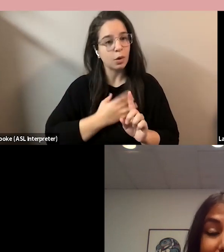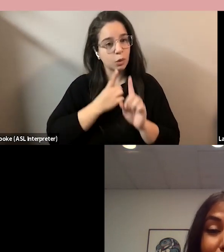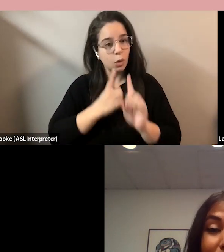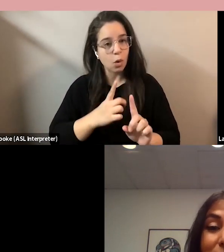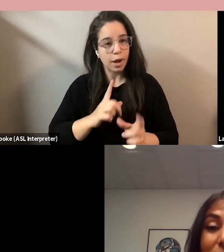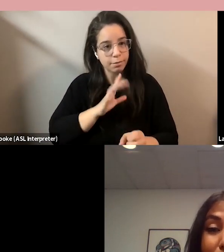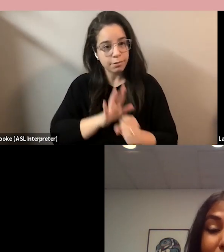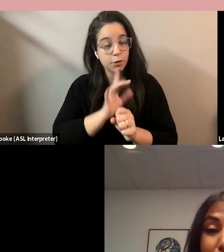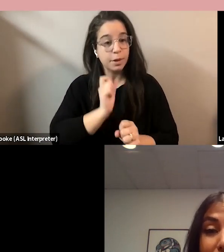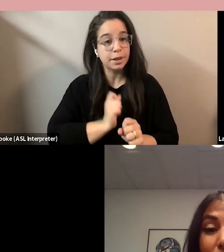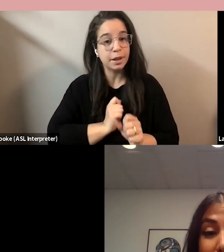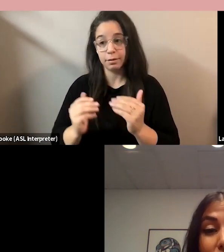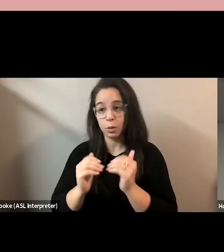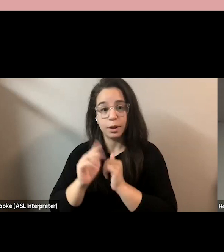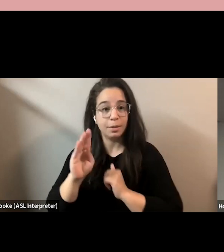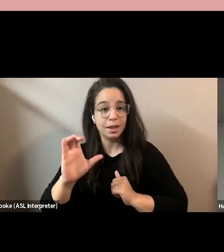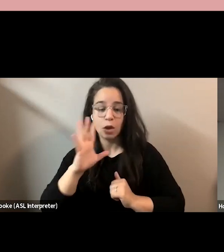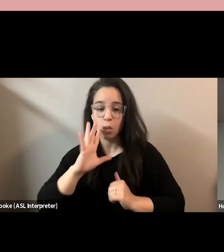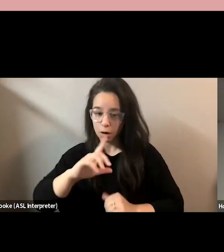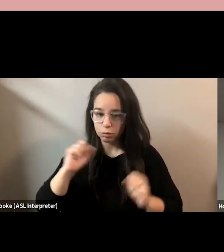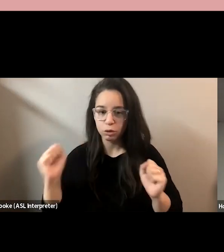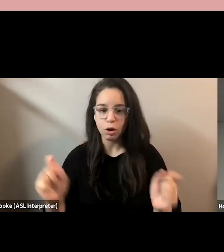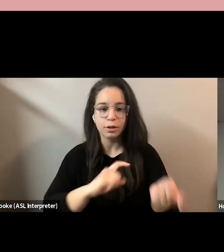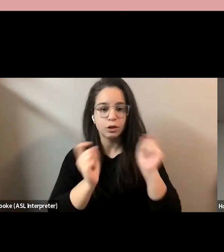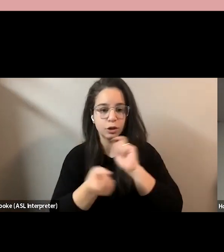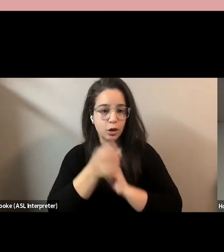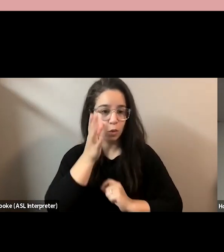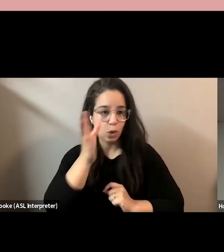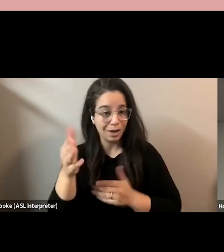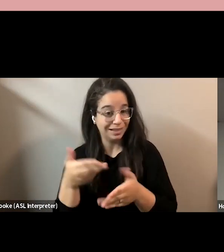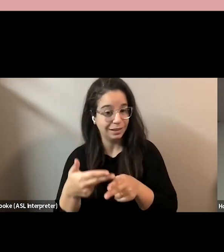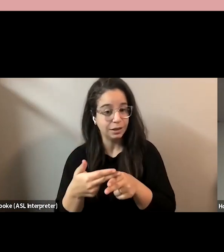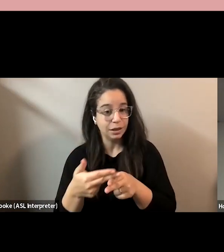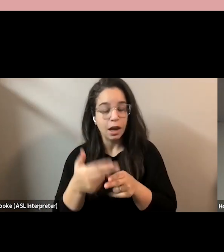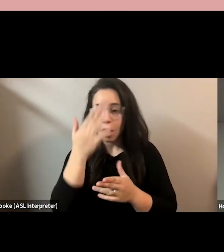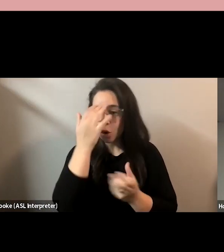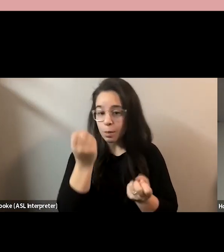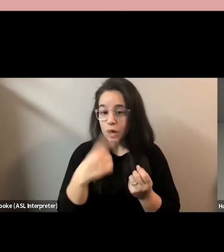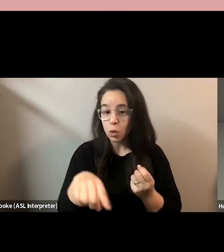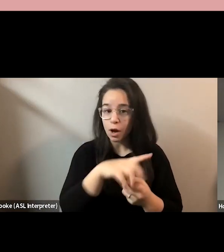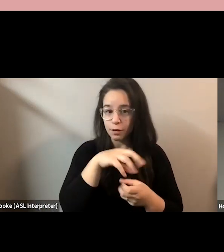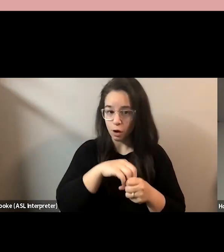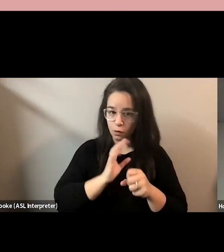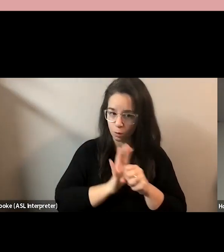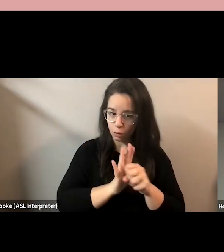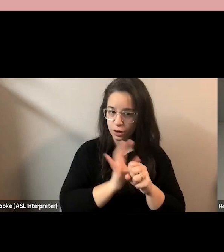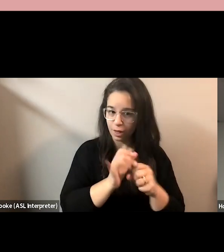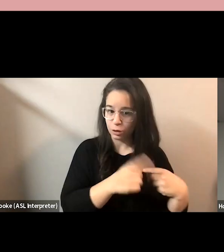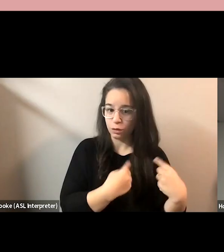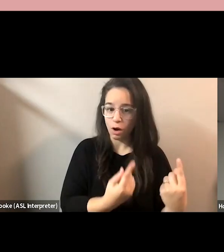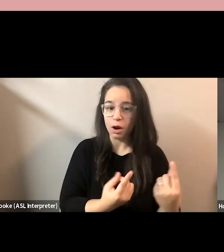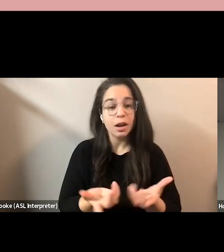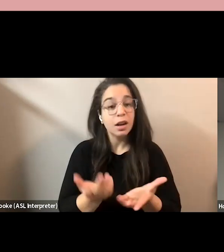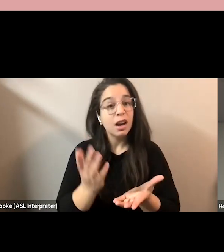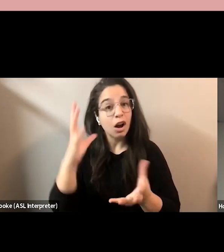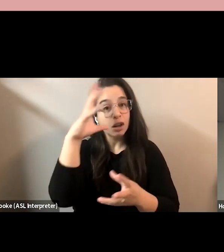colleagues have bc is on the precipice of great change um and i know that a lot of you were in the driver's seat of that change um we're expecting more than